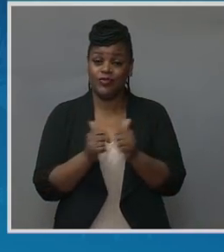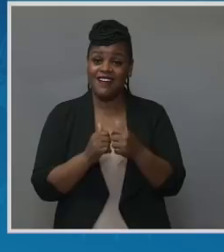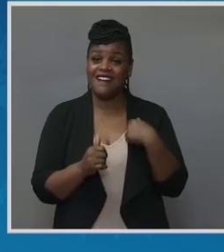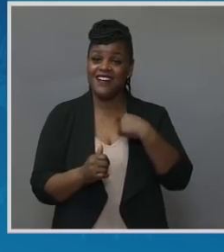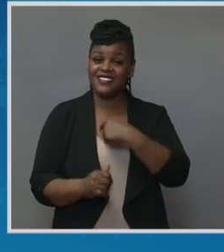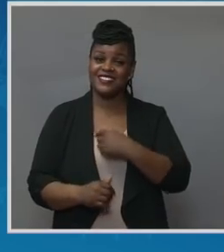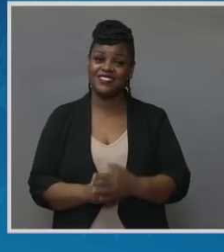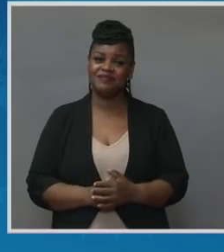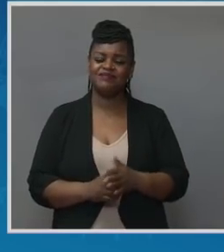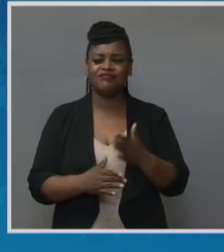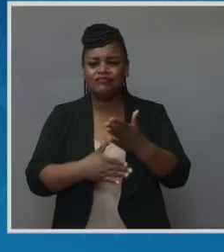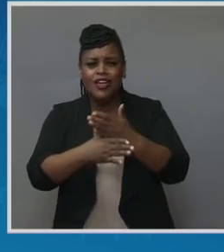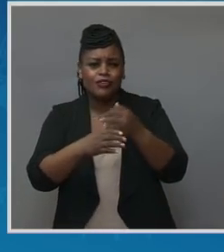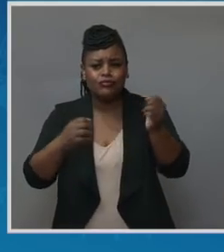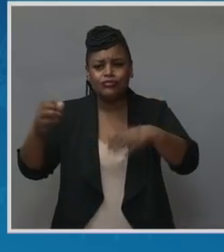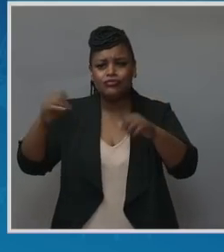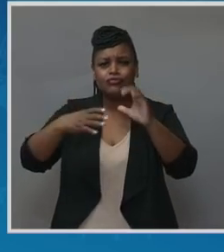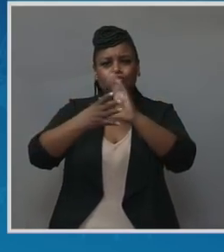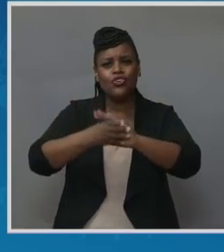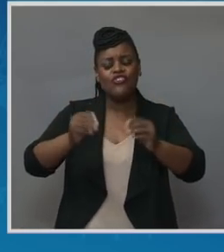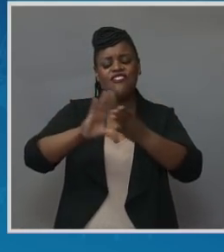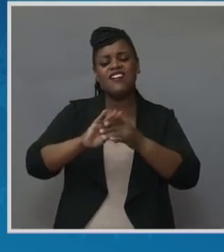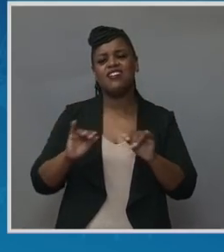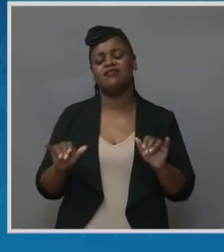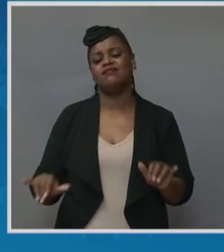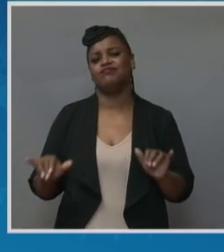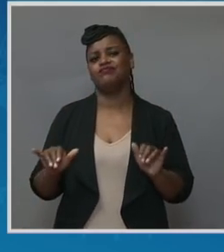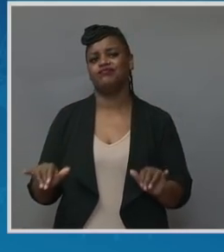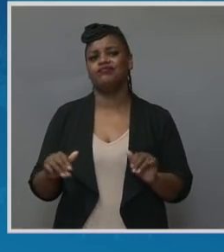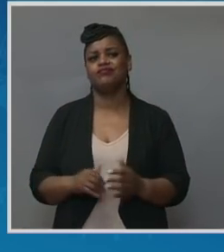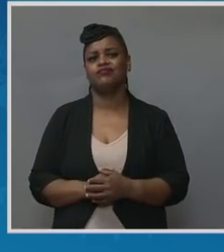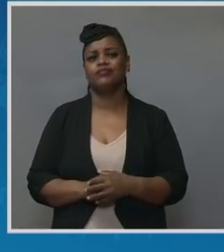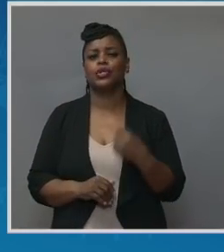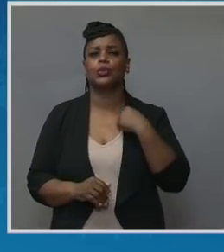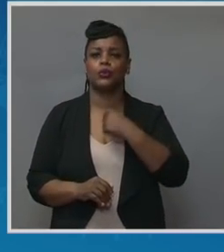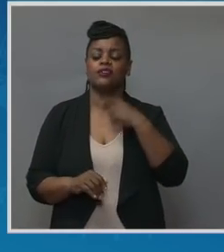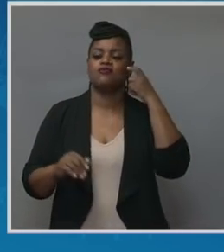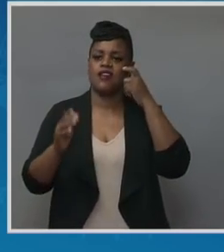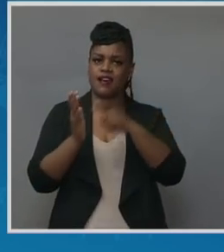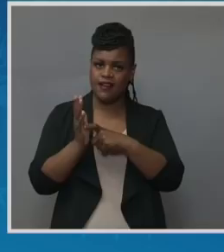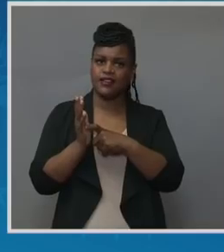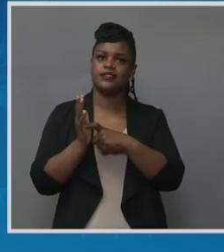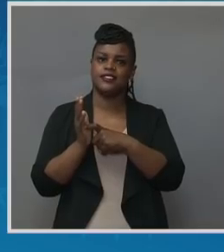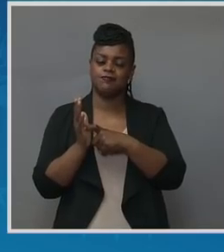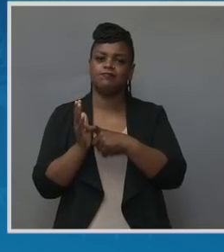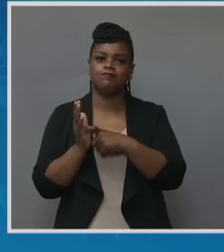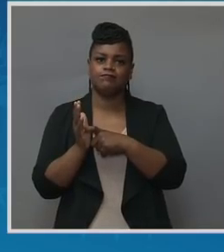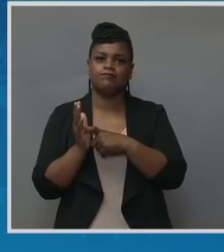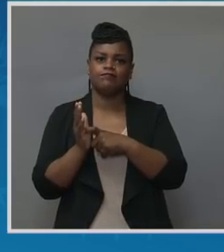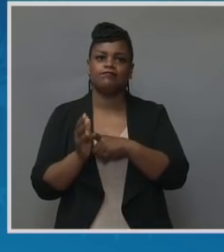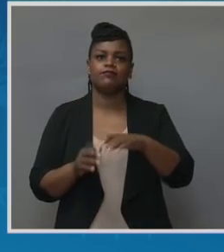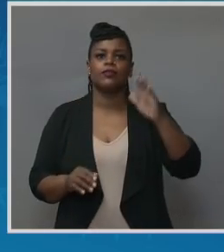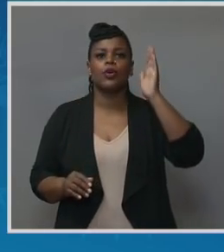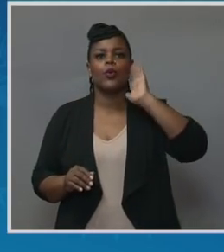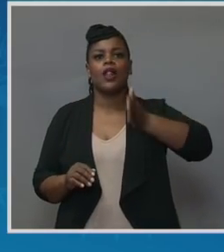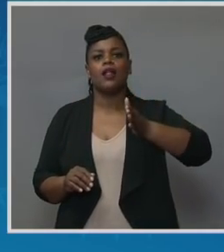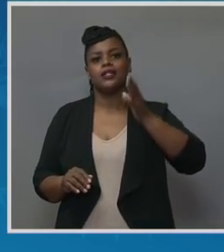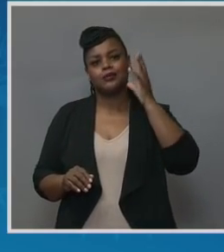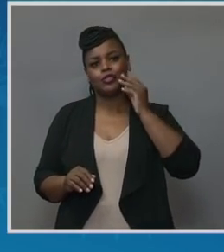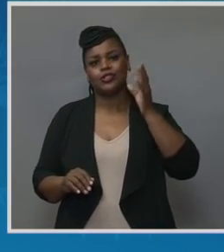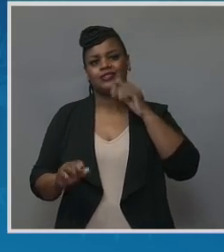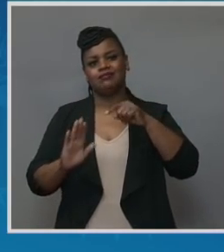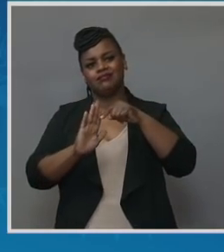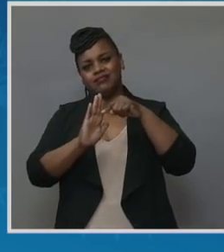stories so bravely. We recognize that this comes with deep pain, but also